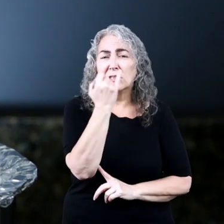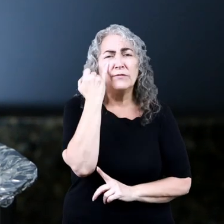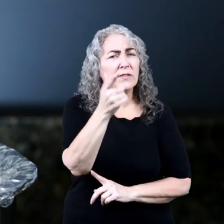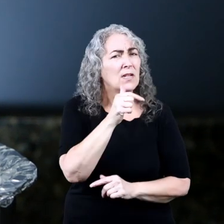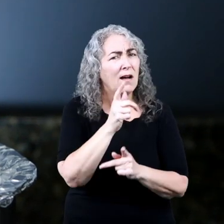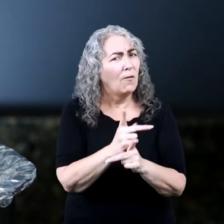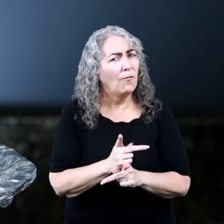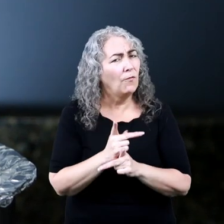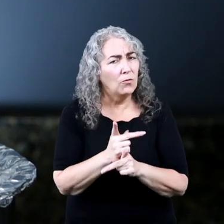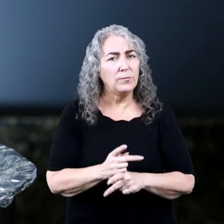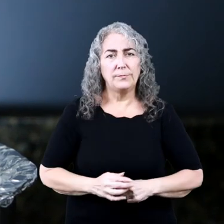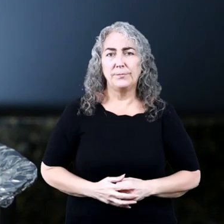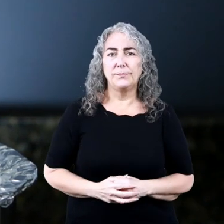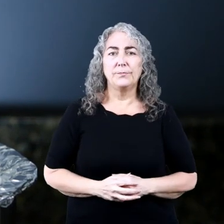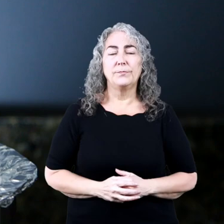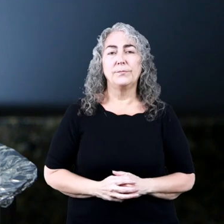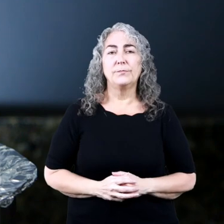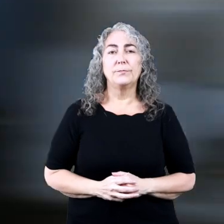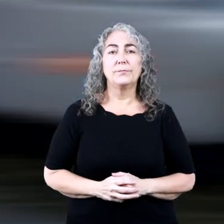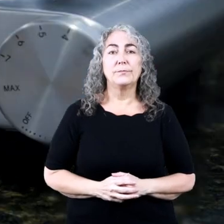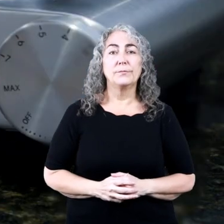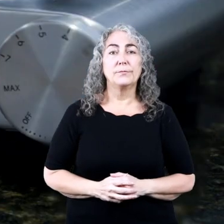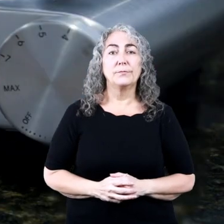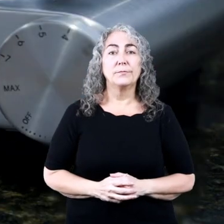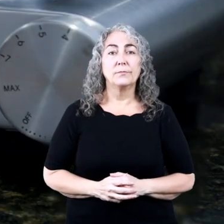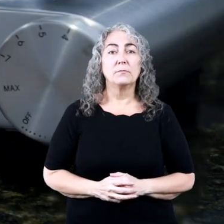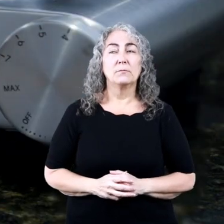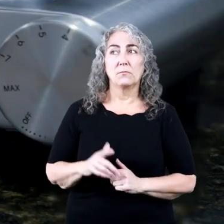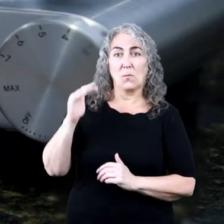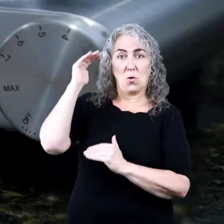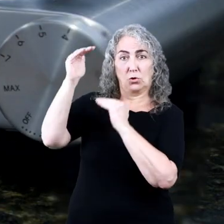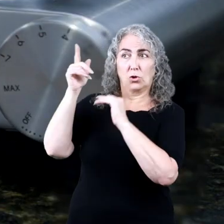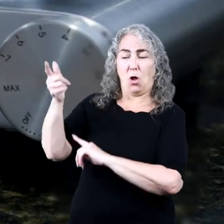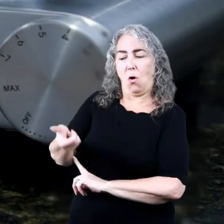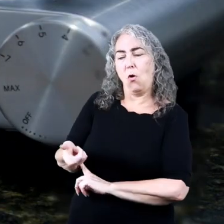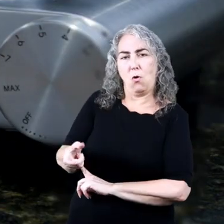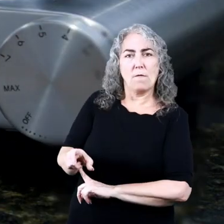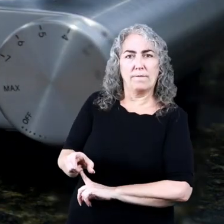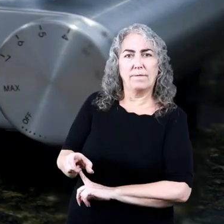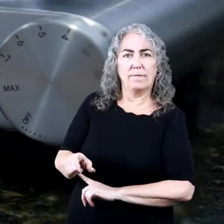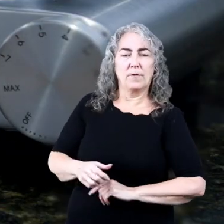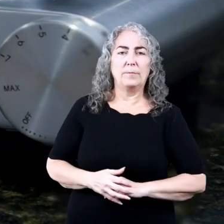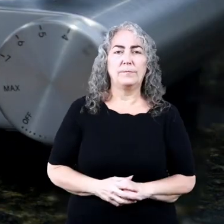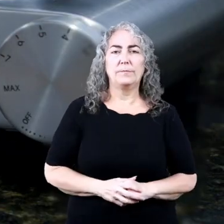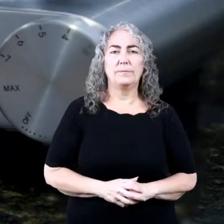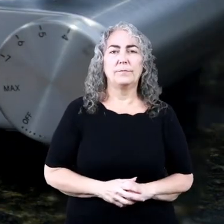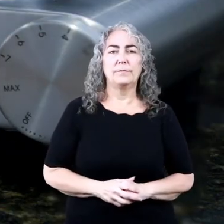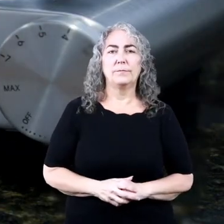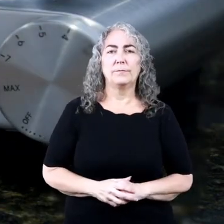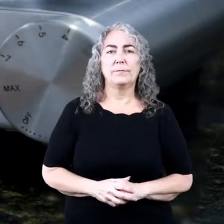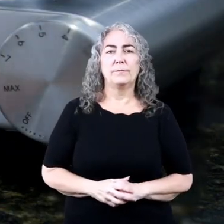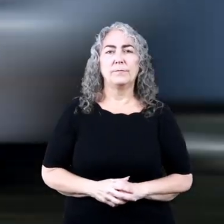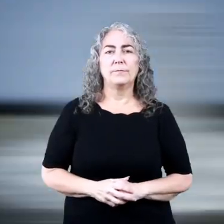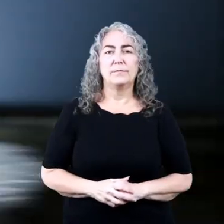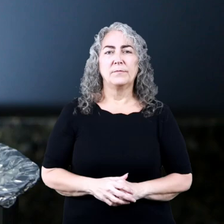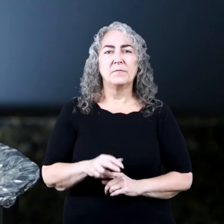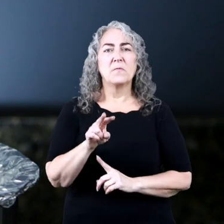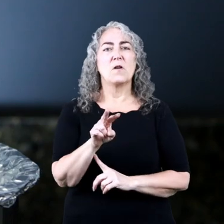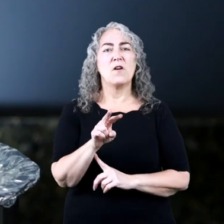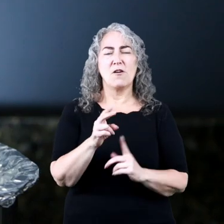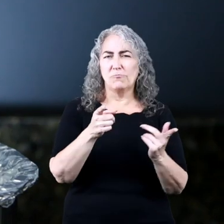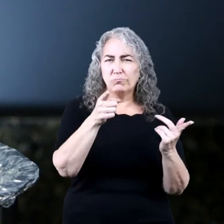burn you if you are not careful. Last, have an adult carefully turn off the stove